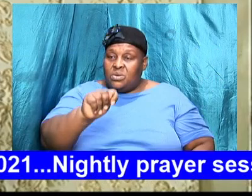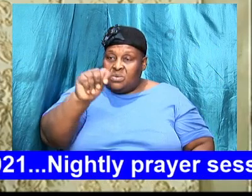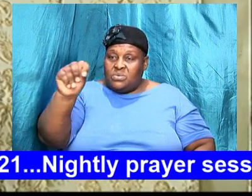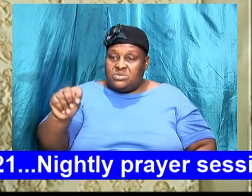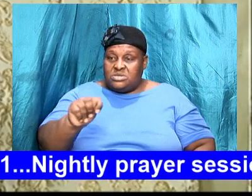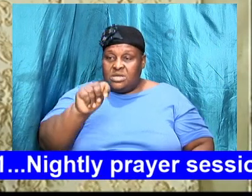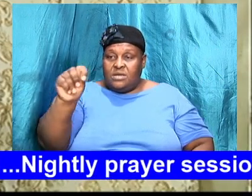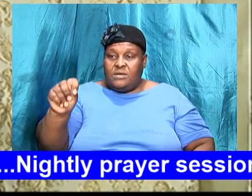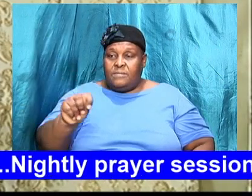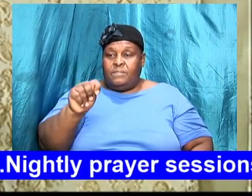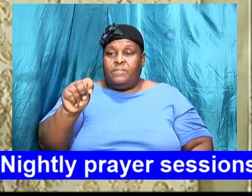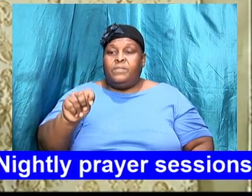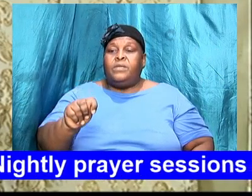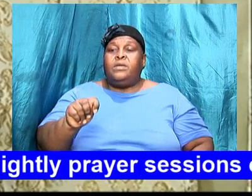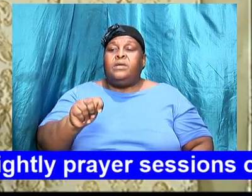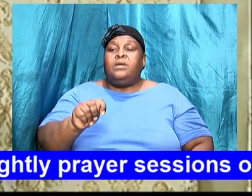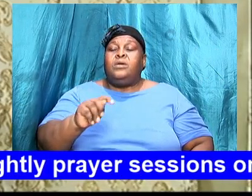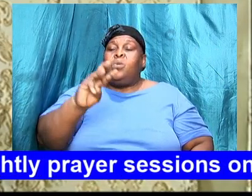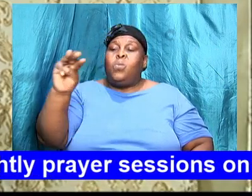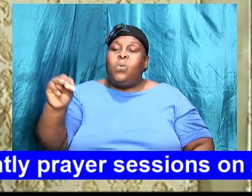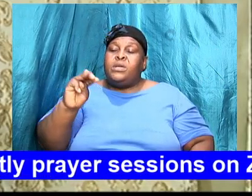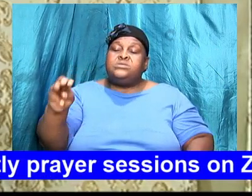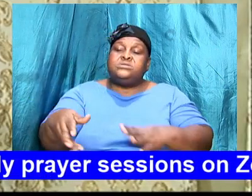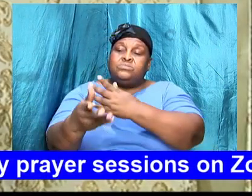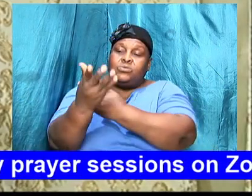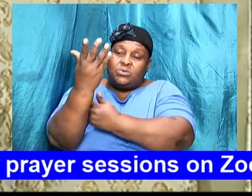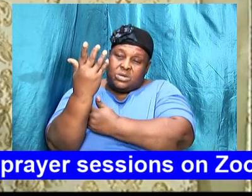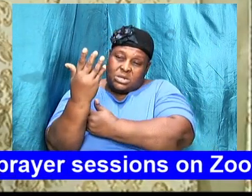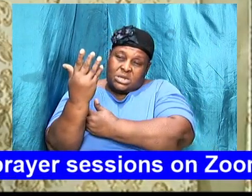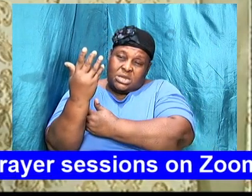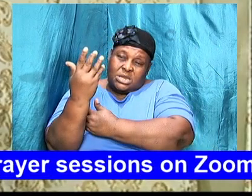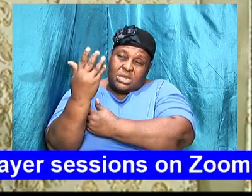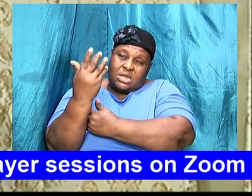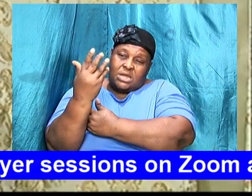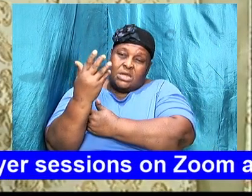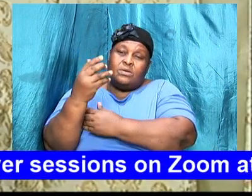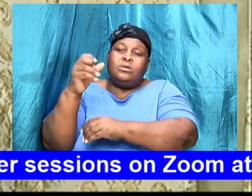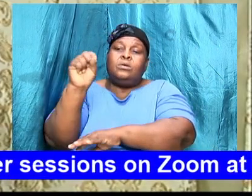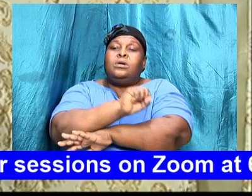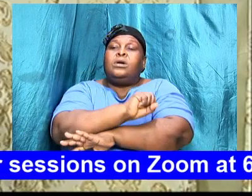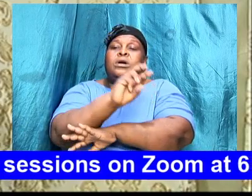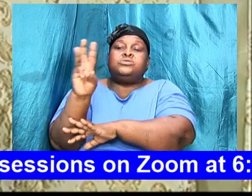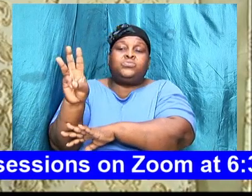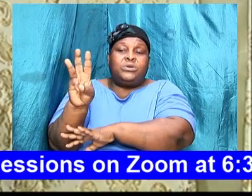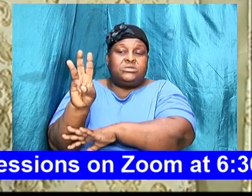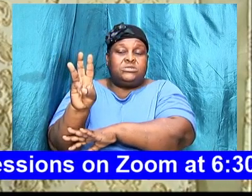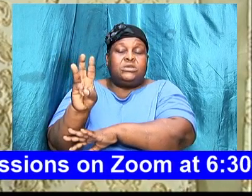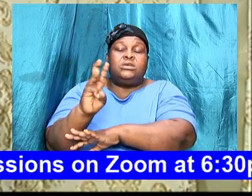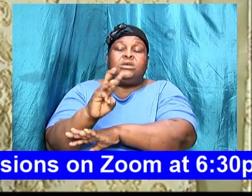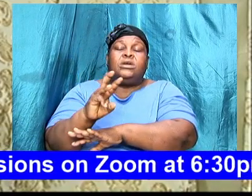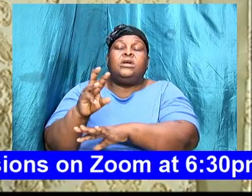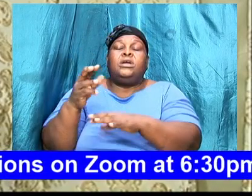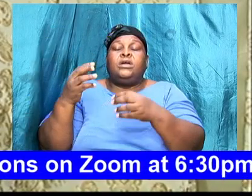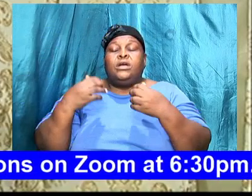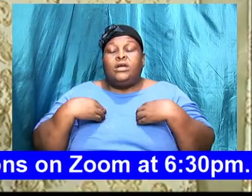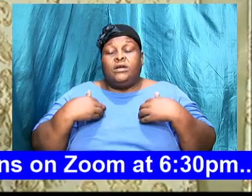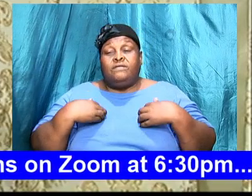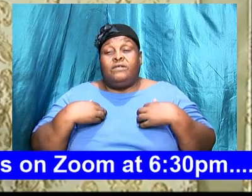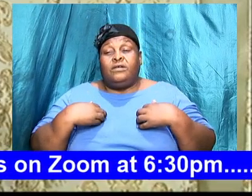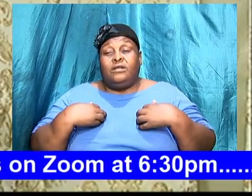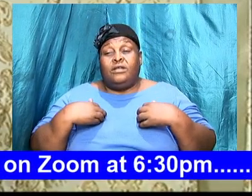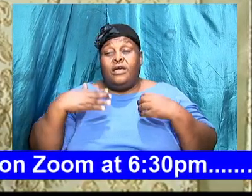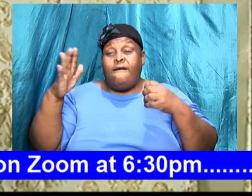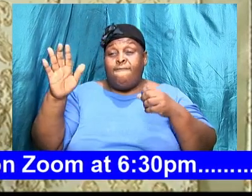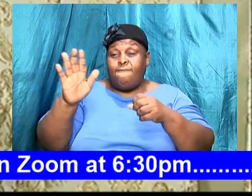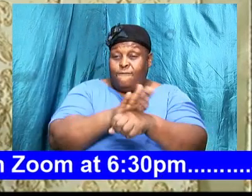and Wednesday morning which is Ash Wednesday we will be having a